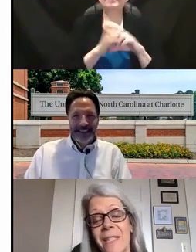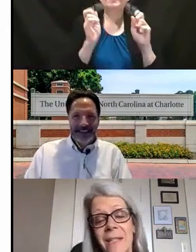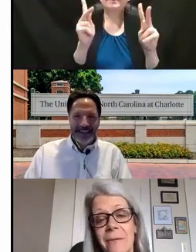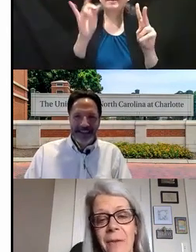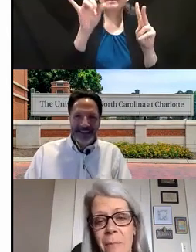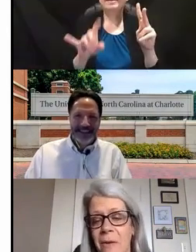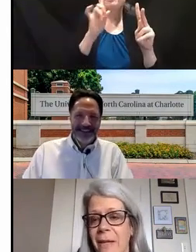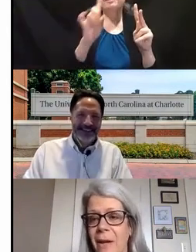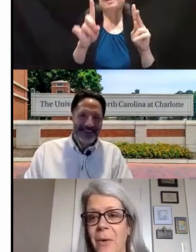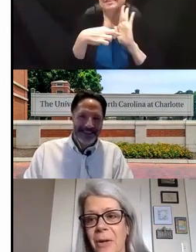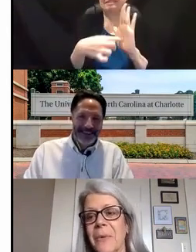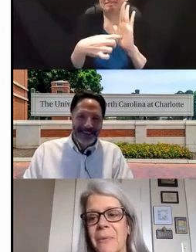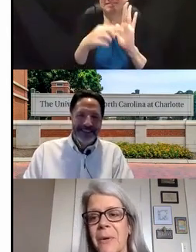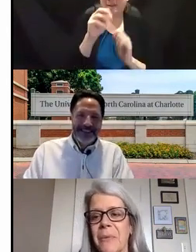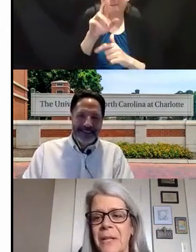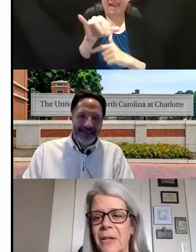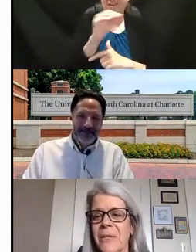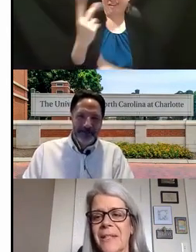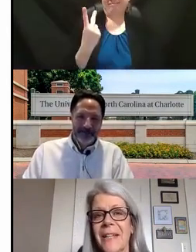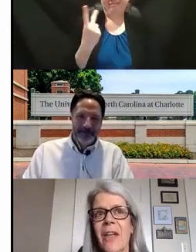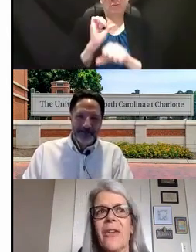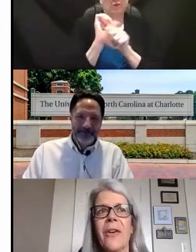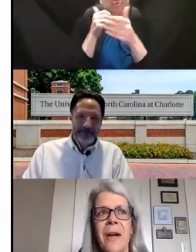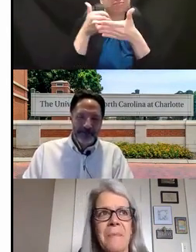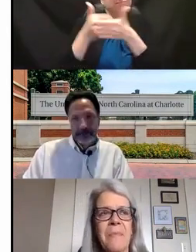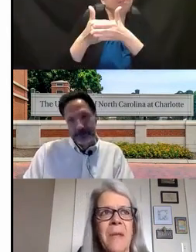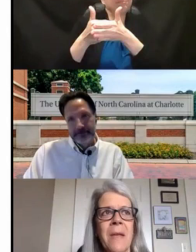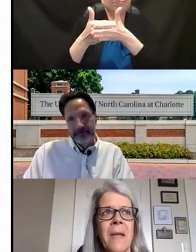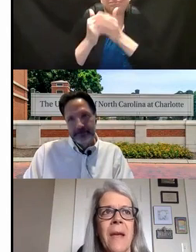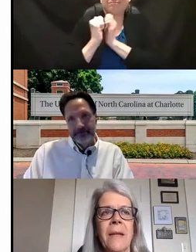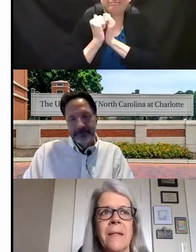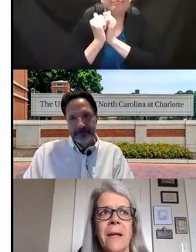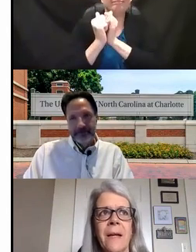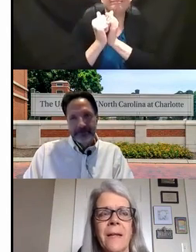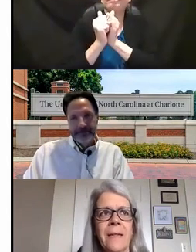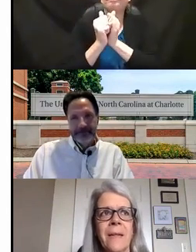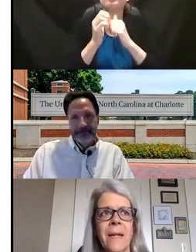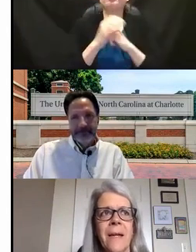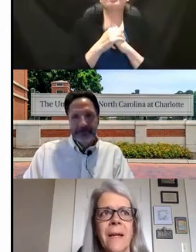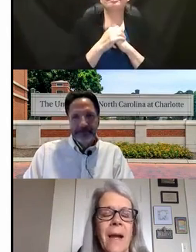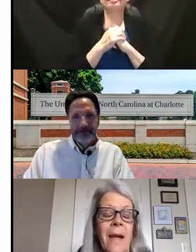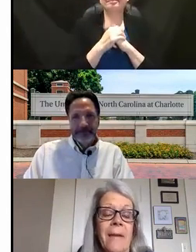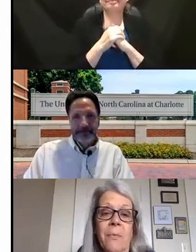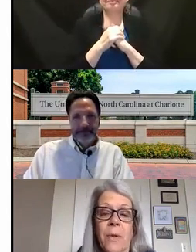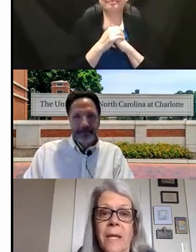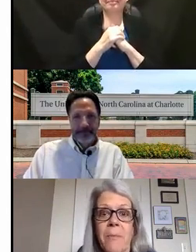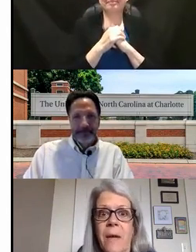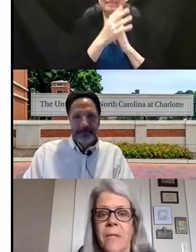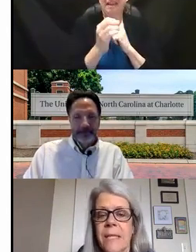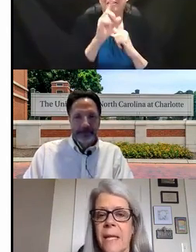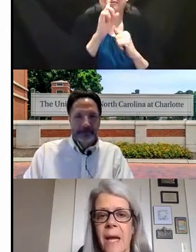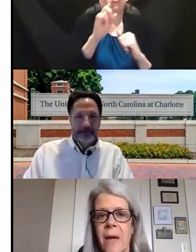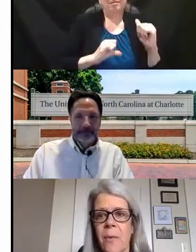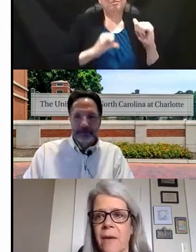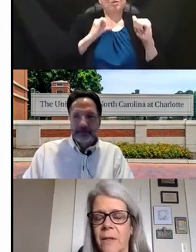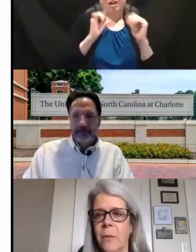kind of indicative of how Mary and I work. We work pretty closely together. And I really am proud